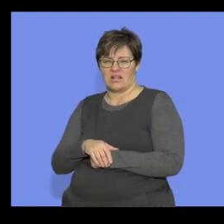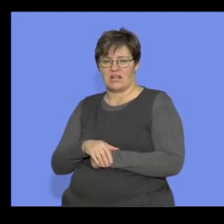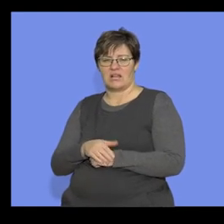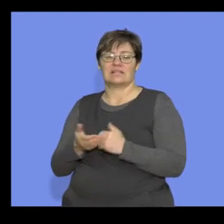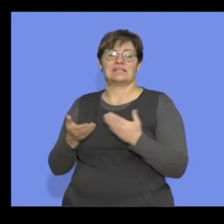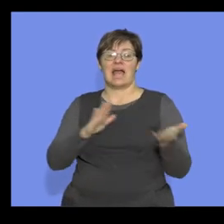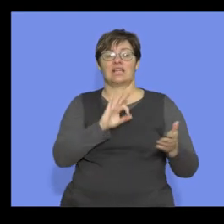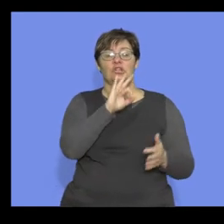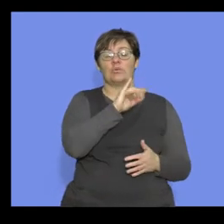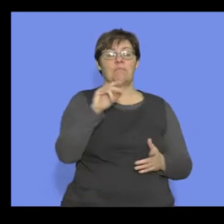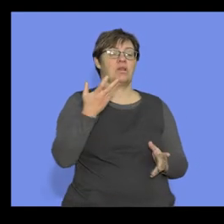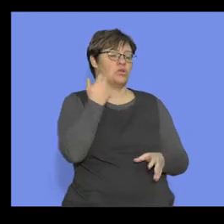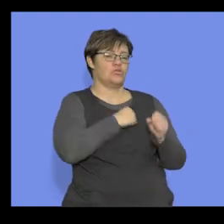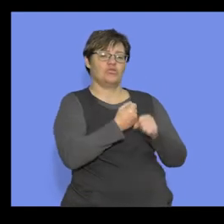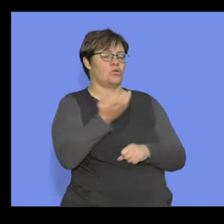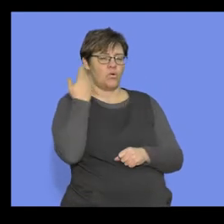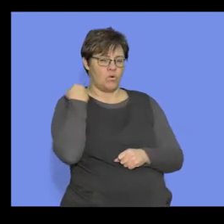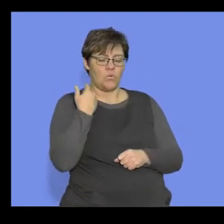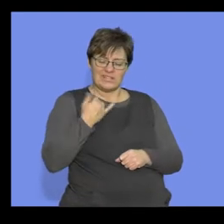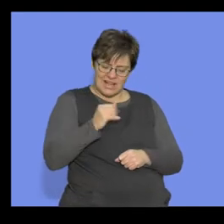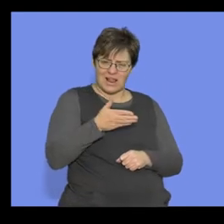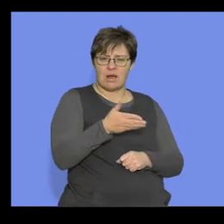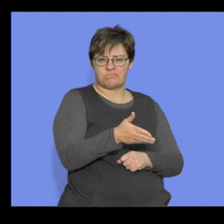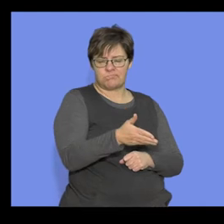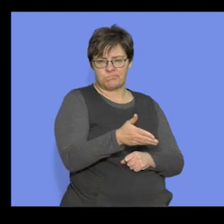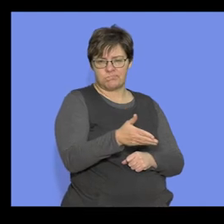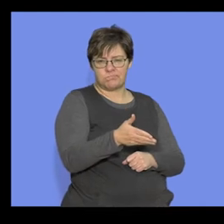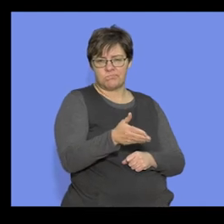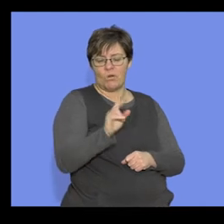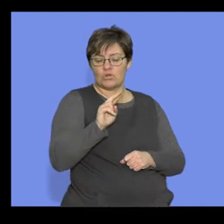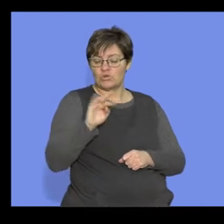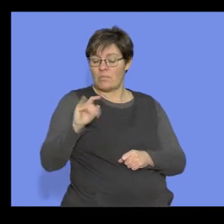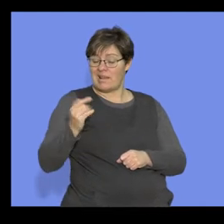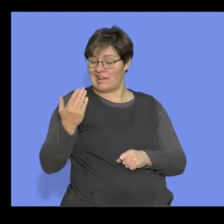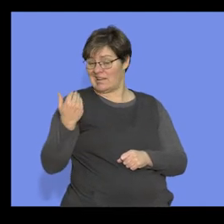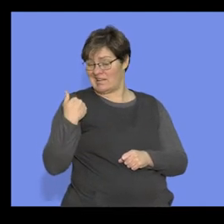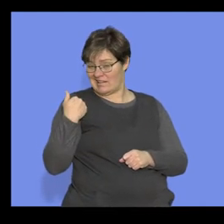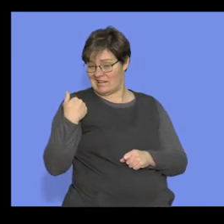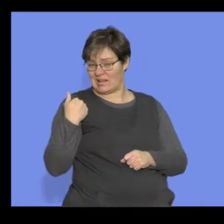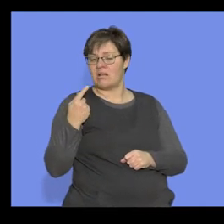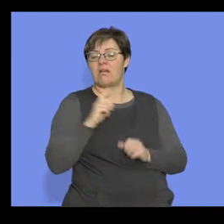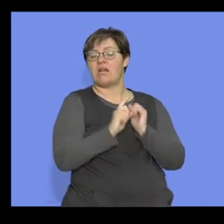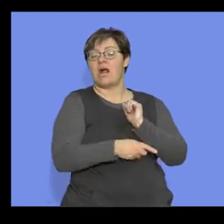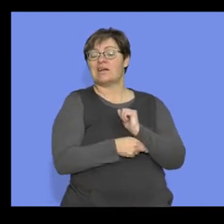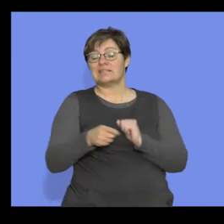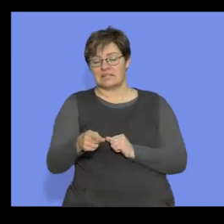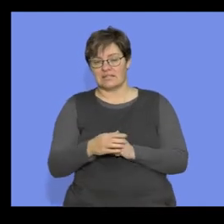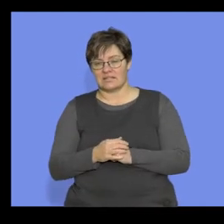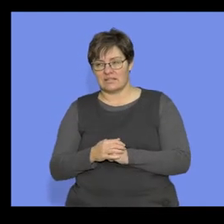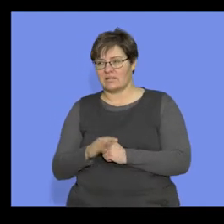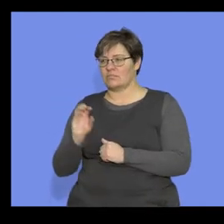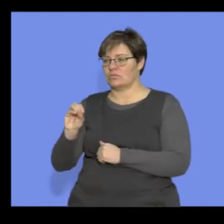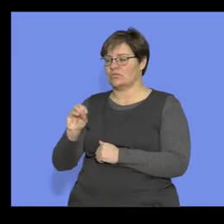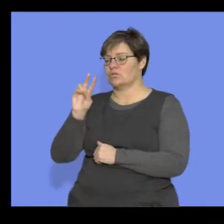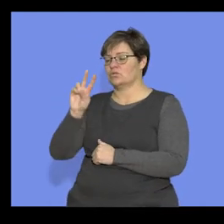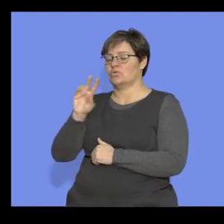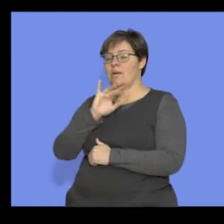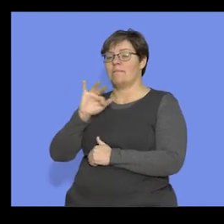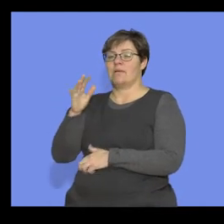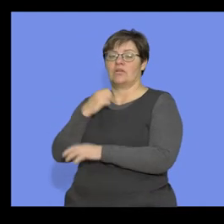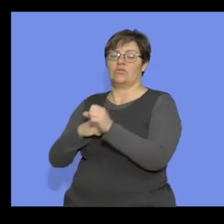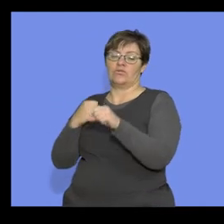that they, all right, became extinct three million years ago. They were still here, two million. You look at the last one,